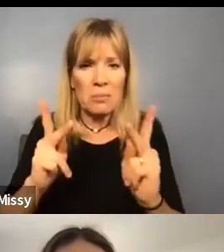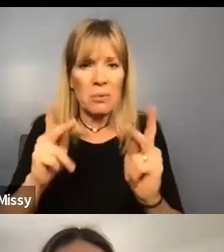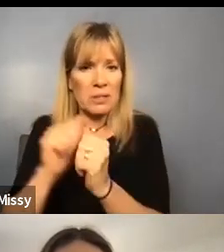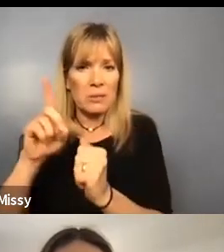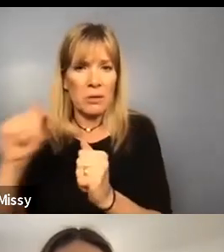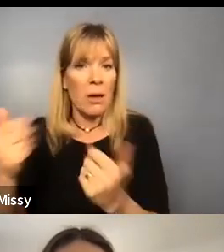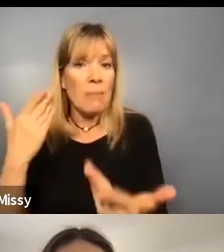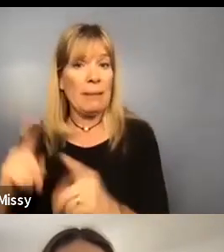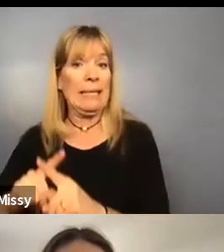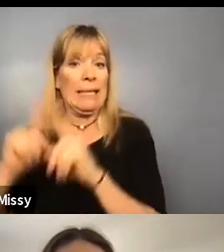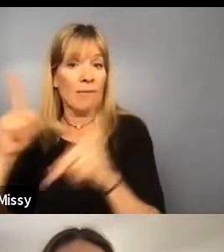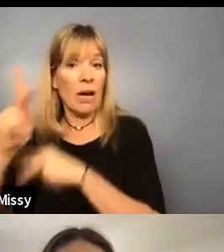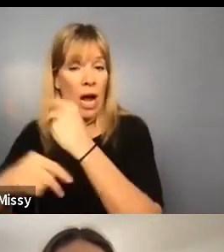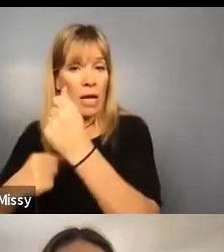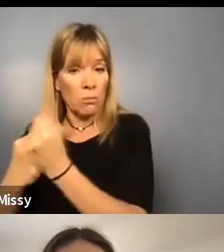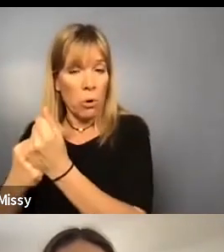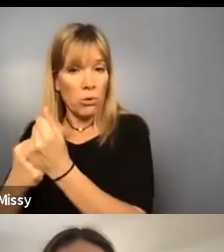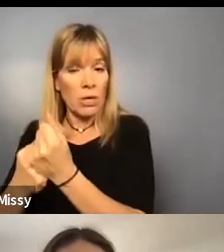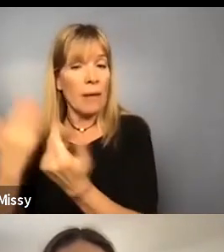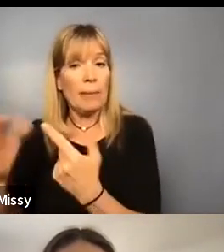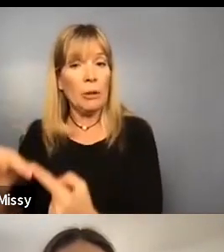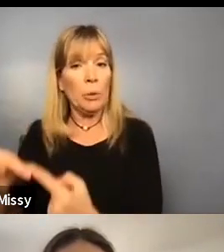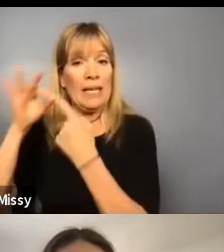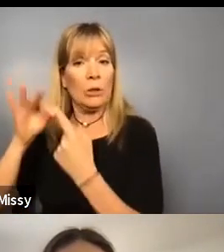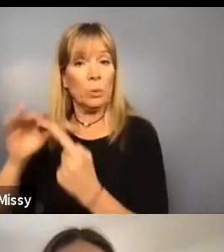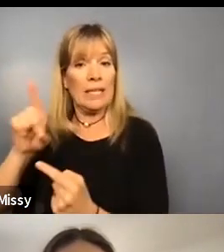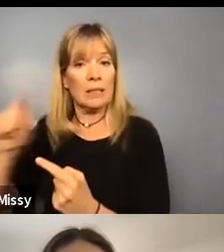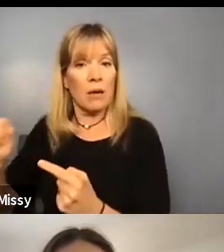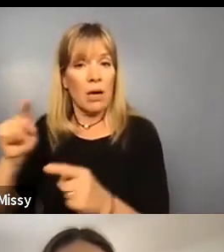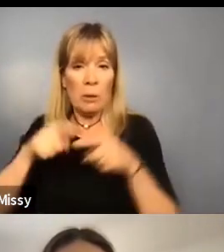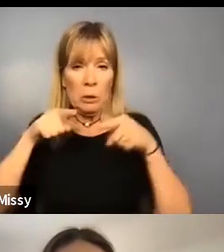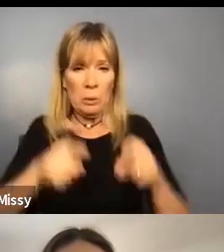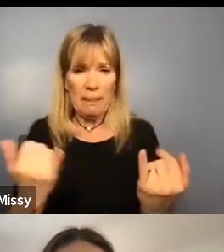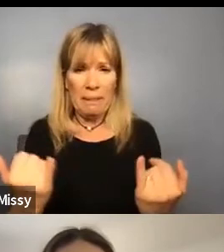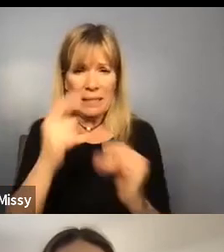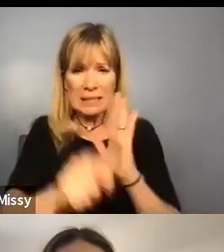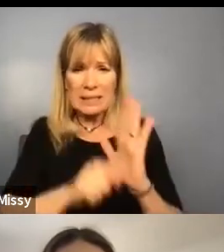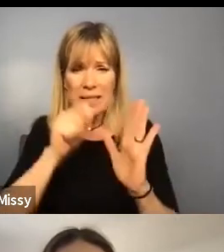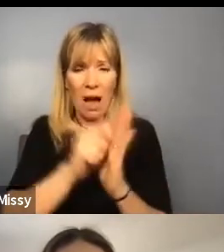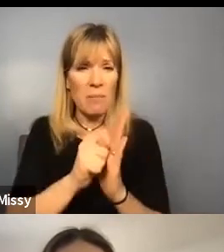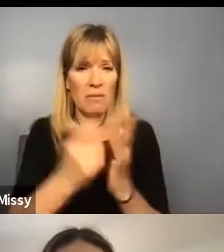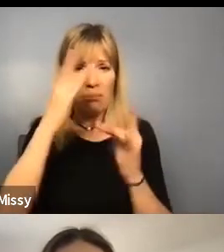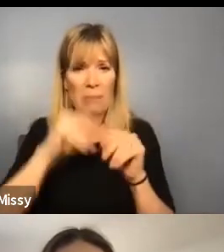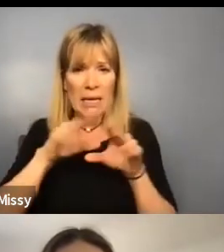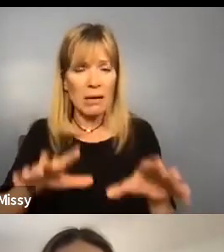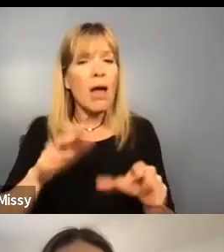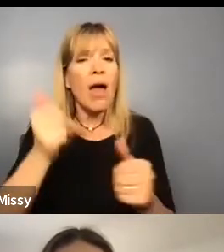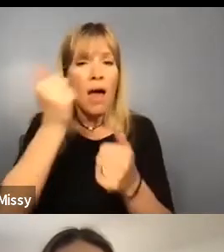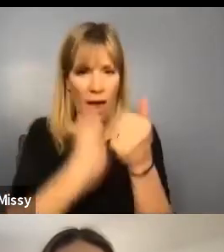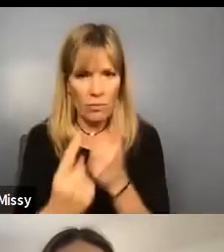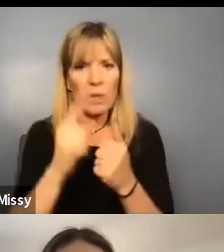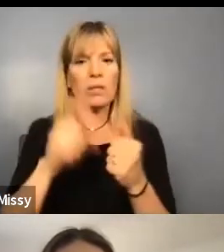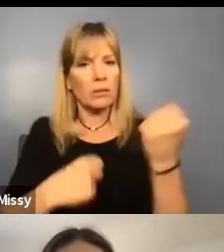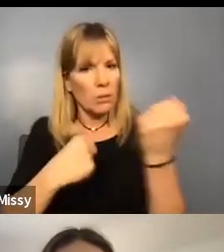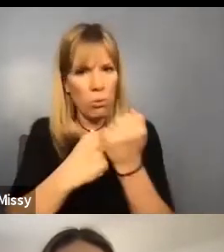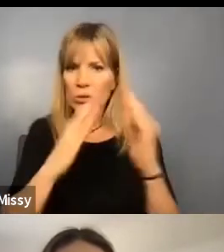need may be different and unique to disability, but during this time, you know, everyone needs a support system.